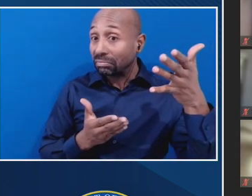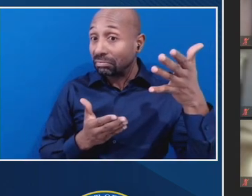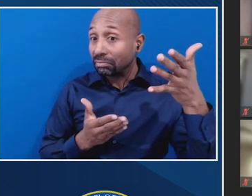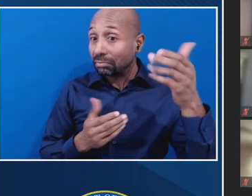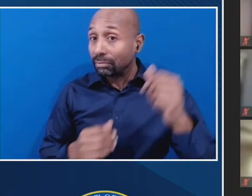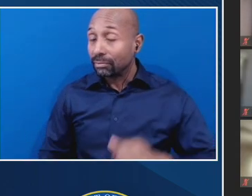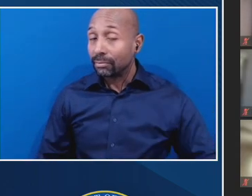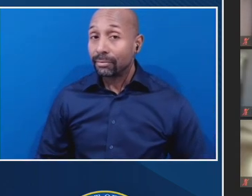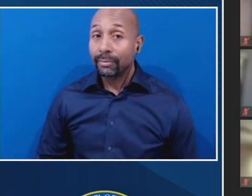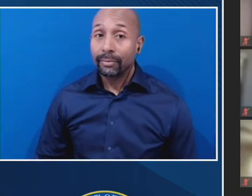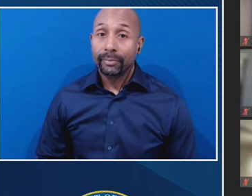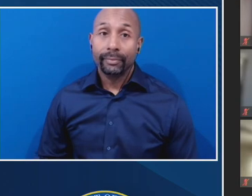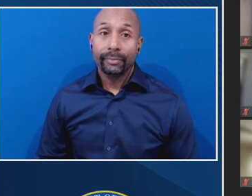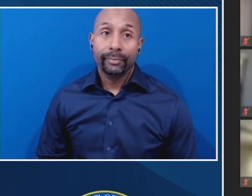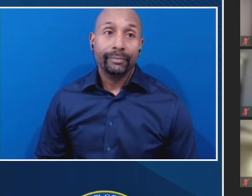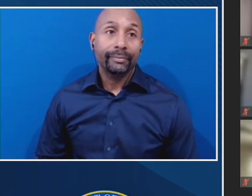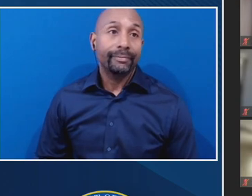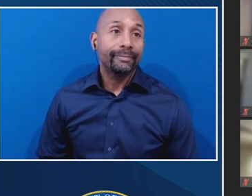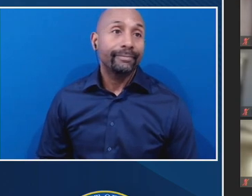Okay.